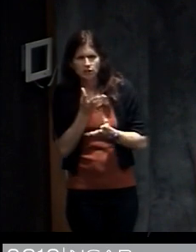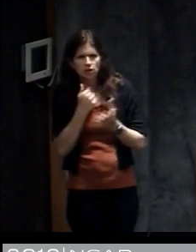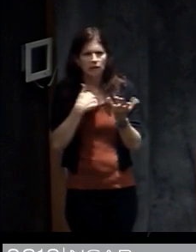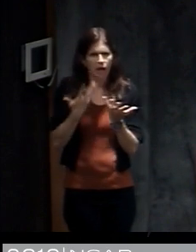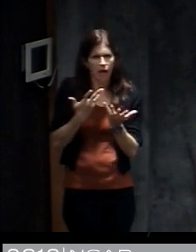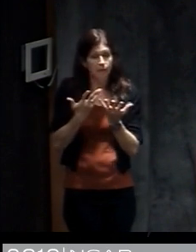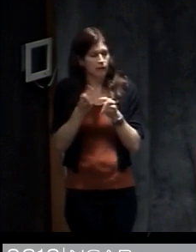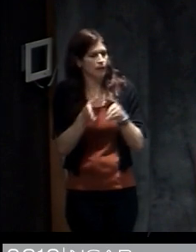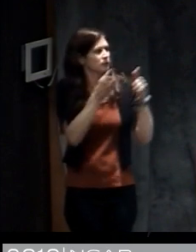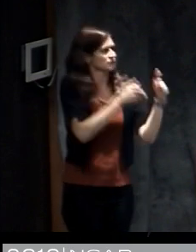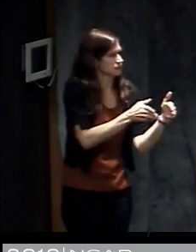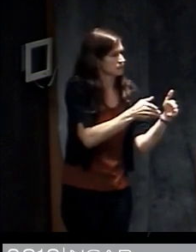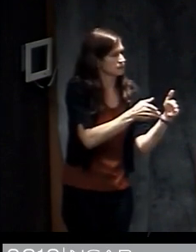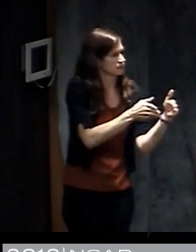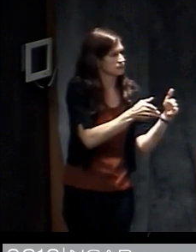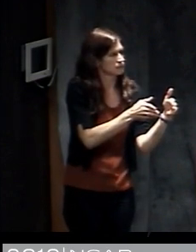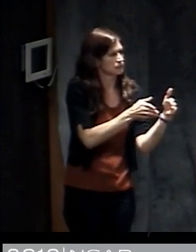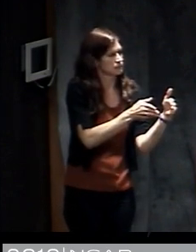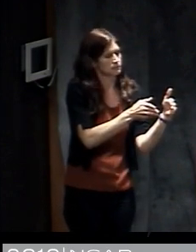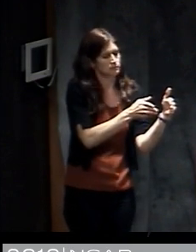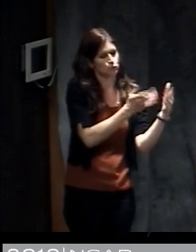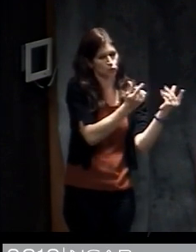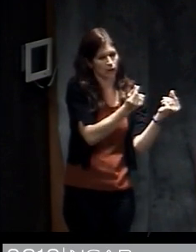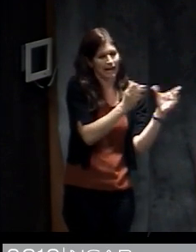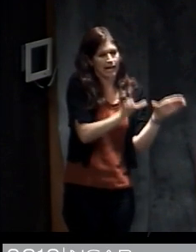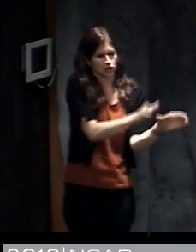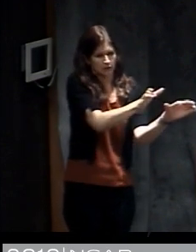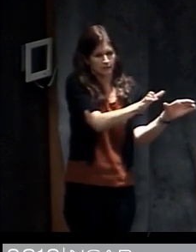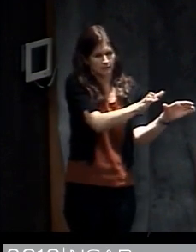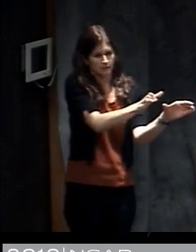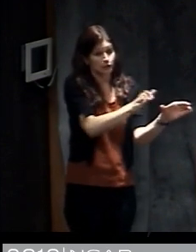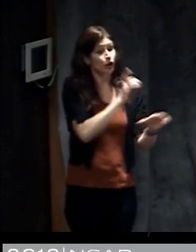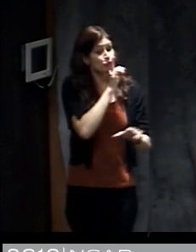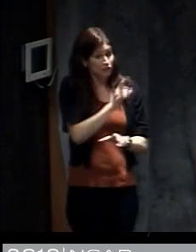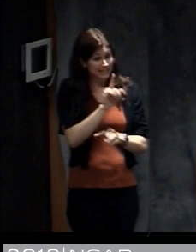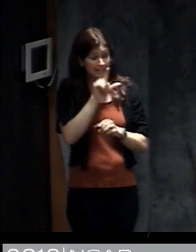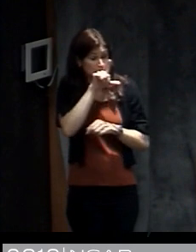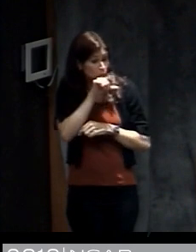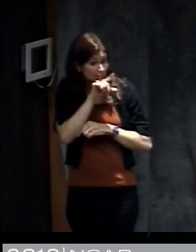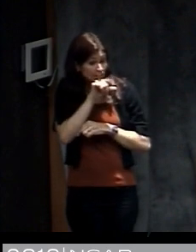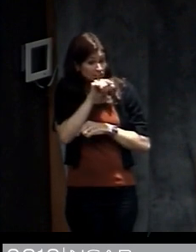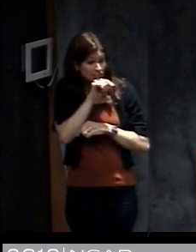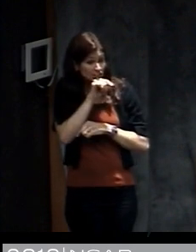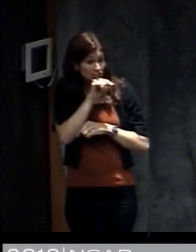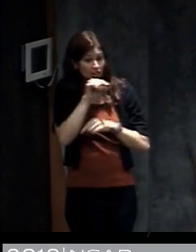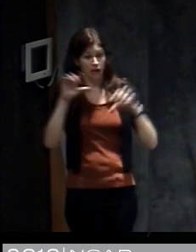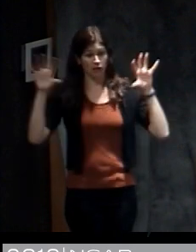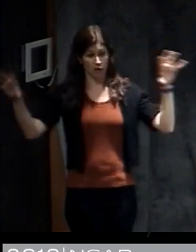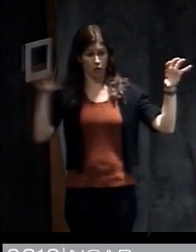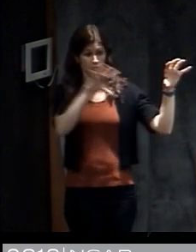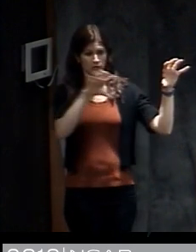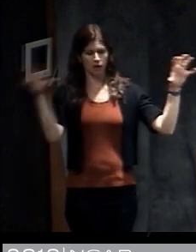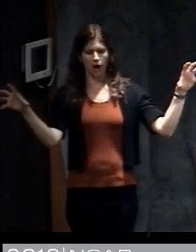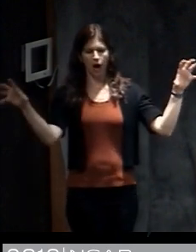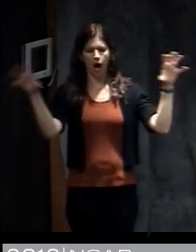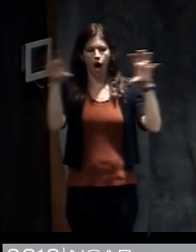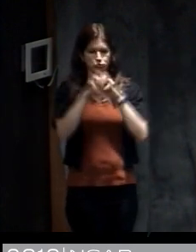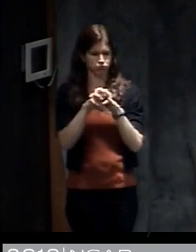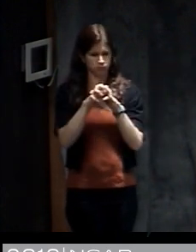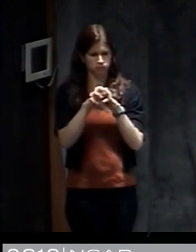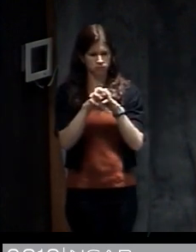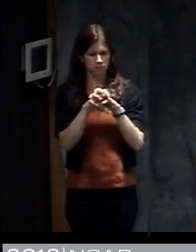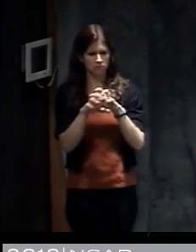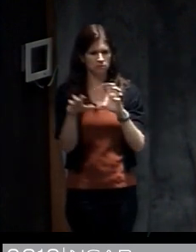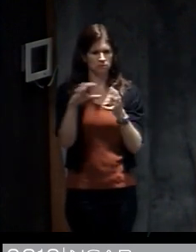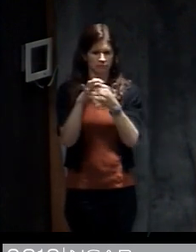one piece of information and we see what happens. But really what we see in the Twitter data and in our other kinds of data is that all of these things are interconnected. People are